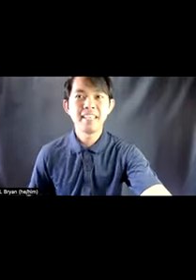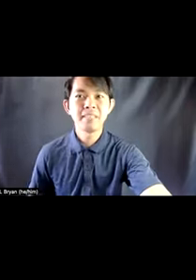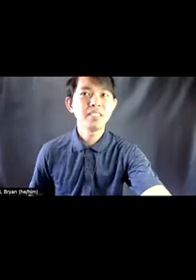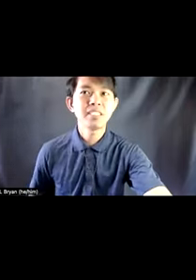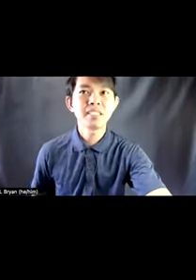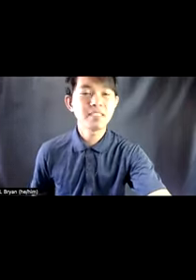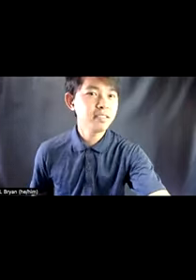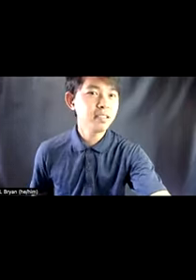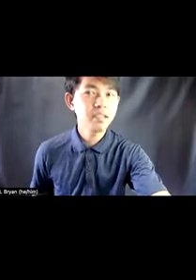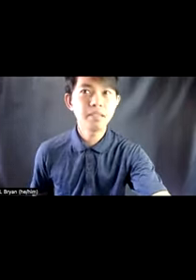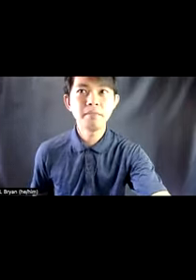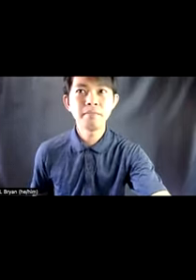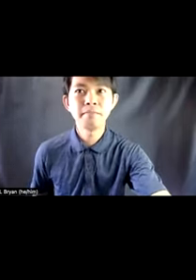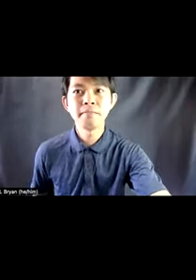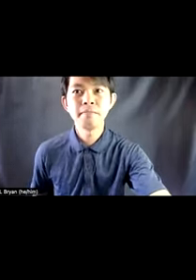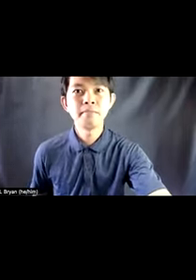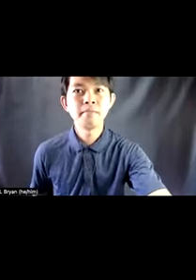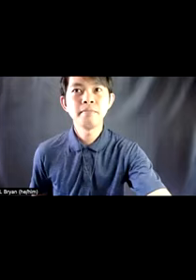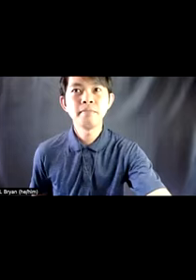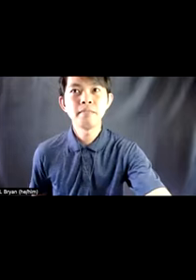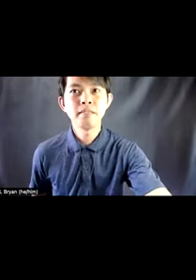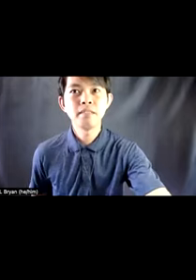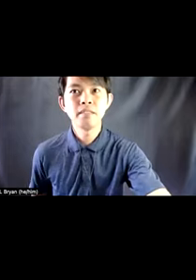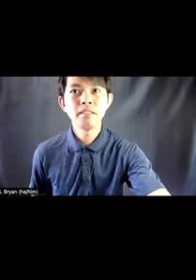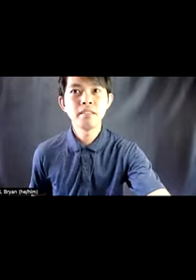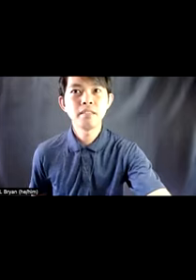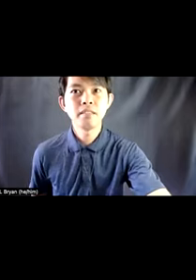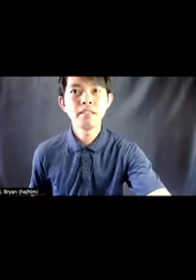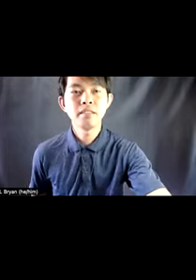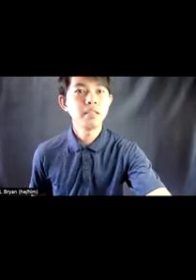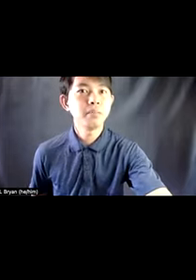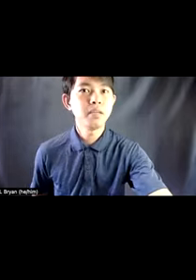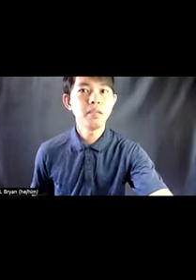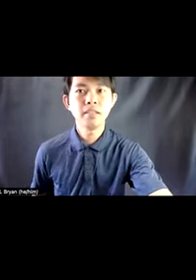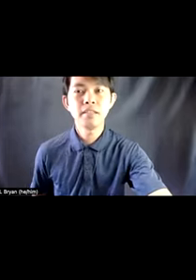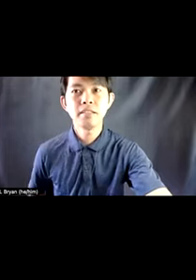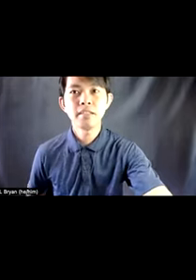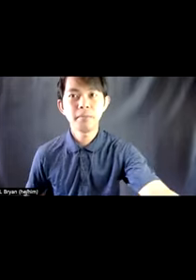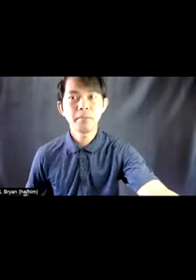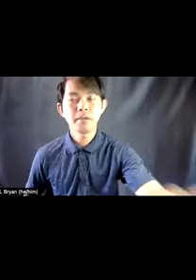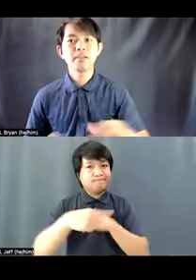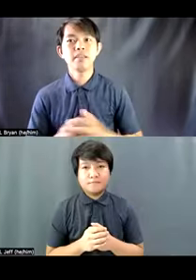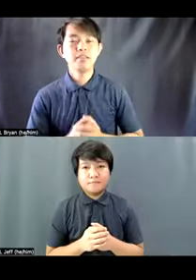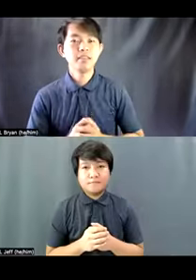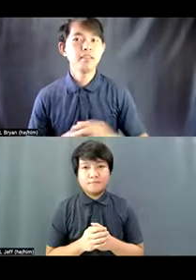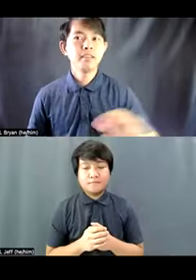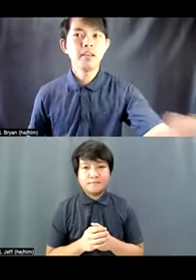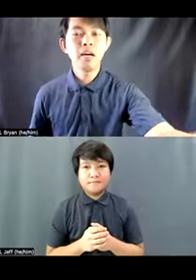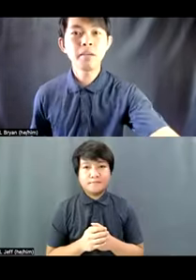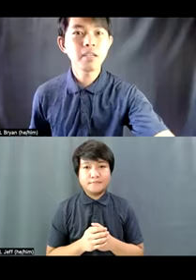Let me just set my...